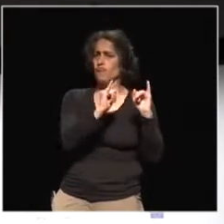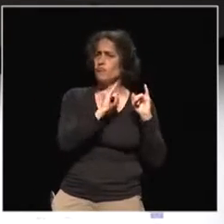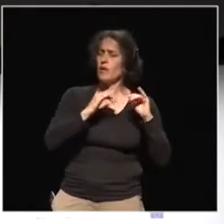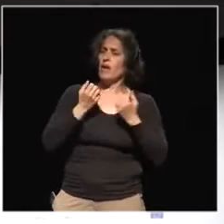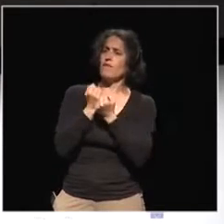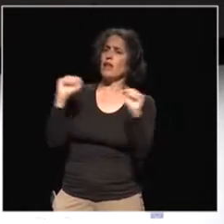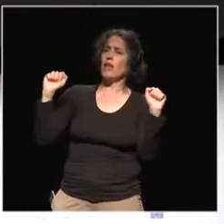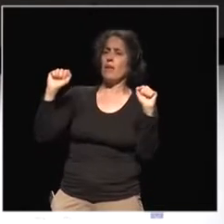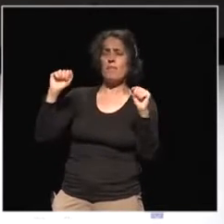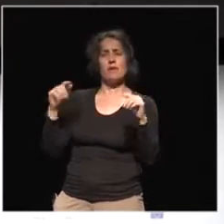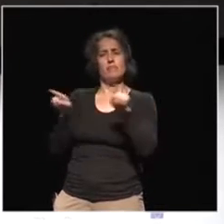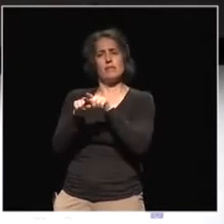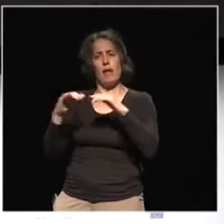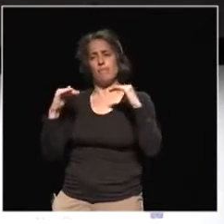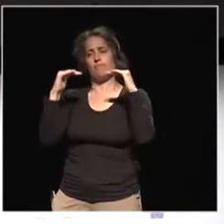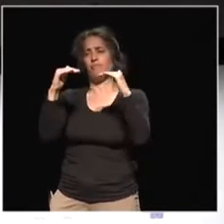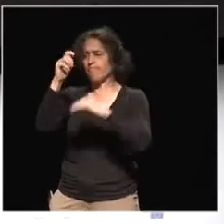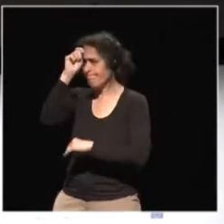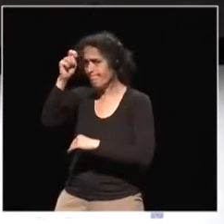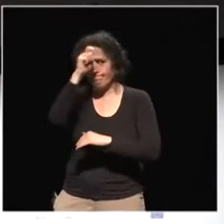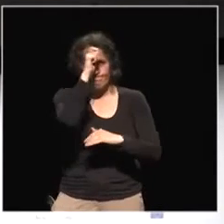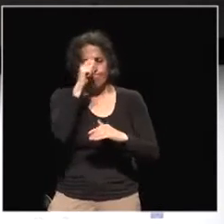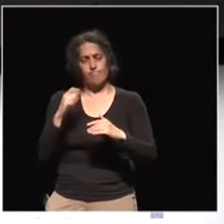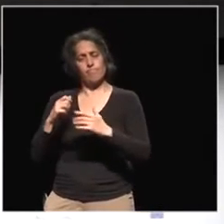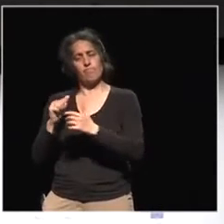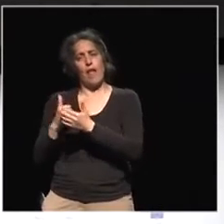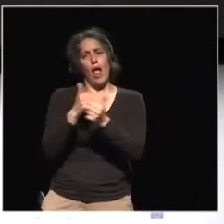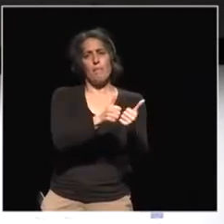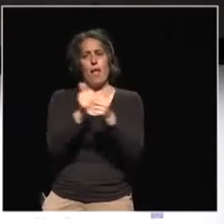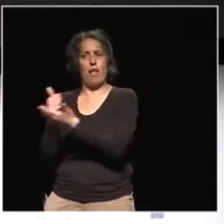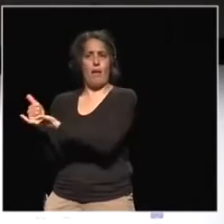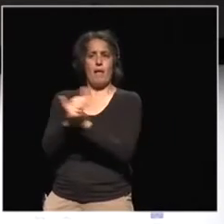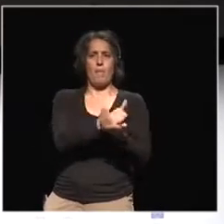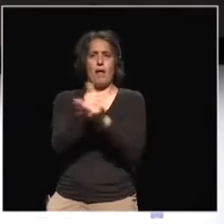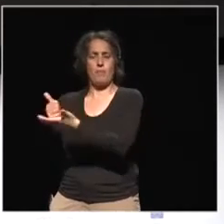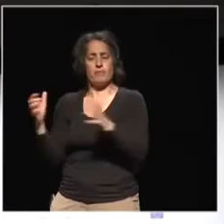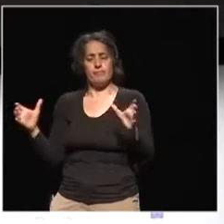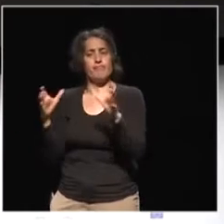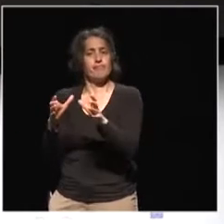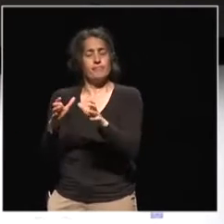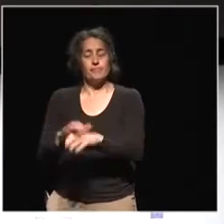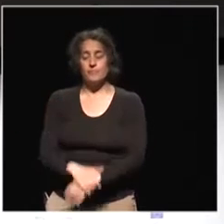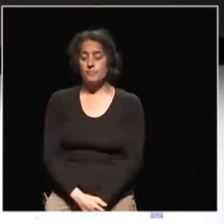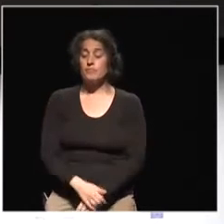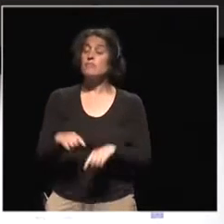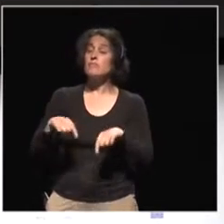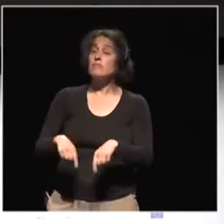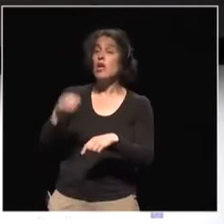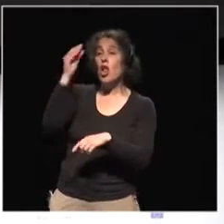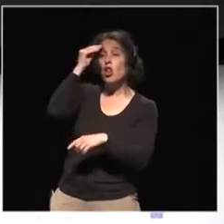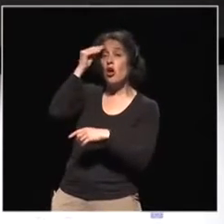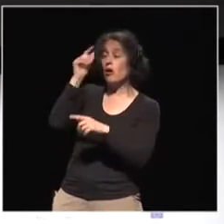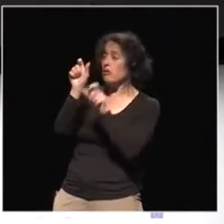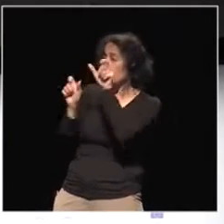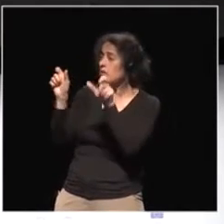should stand up for each other. Very ordinary people with extraordinary solutions. Go back to ordinary people, let's learn from them, let's build